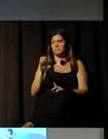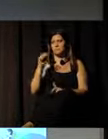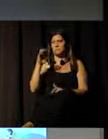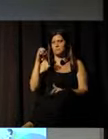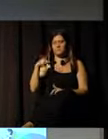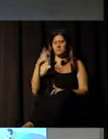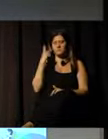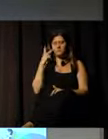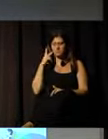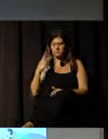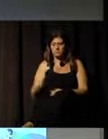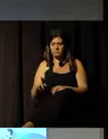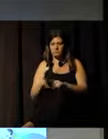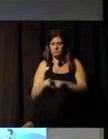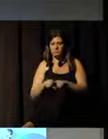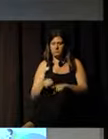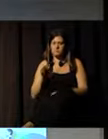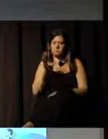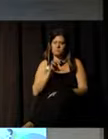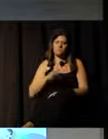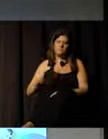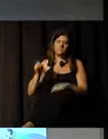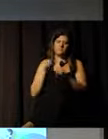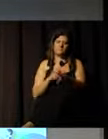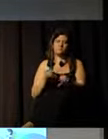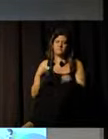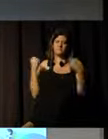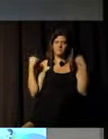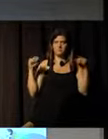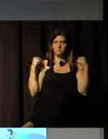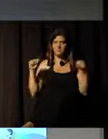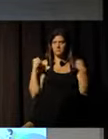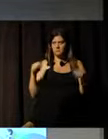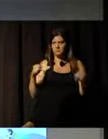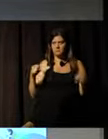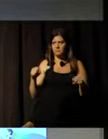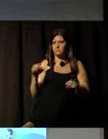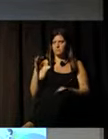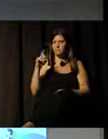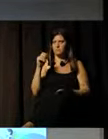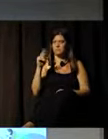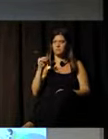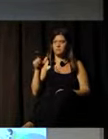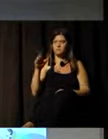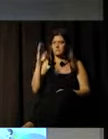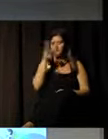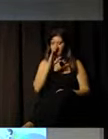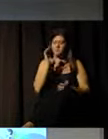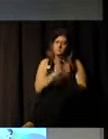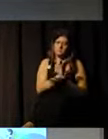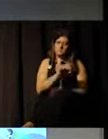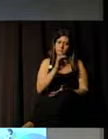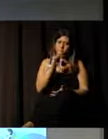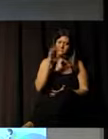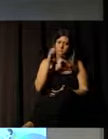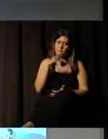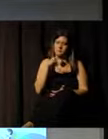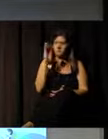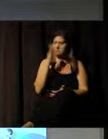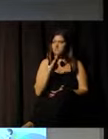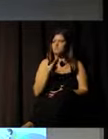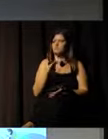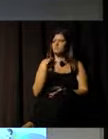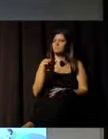programs in São Paulo and physical education from YMCA Federations in Brazil.